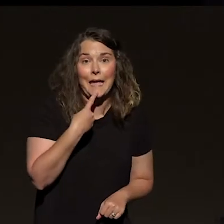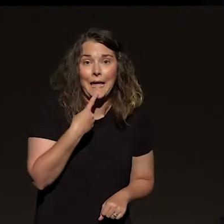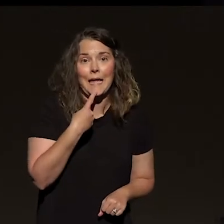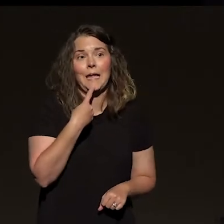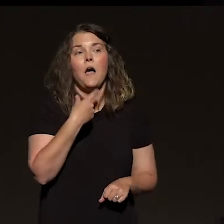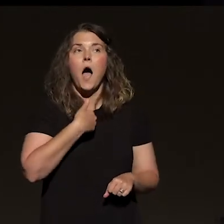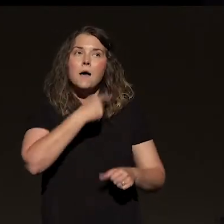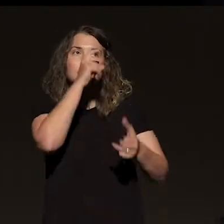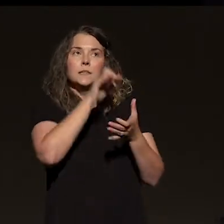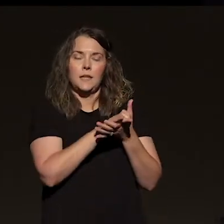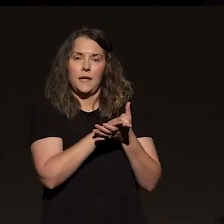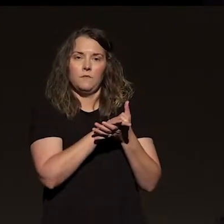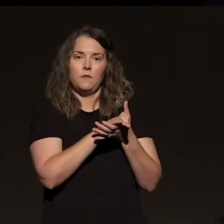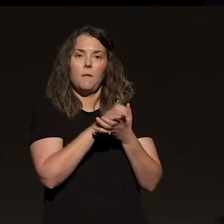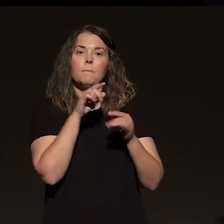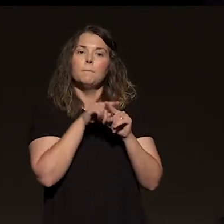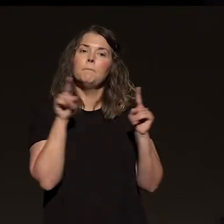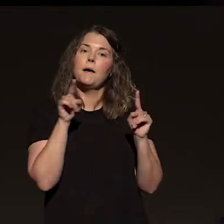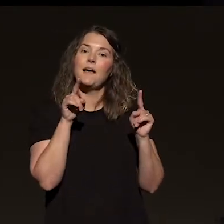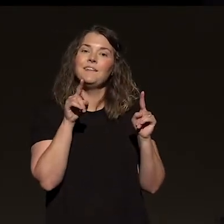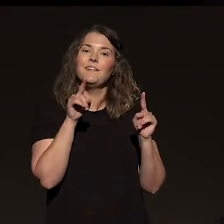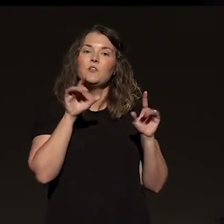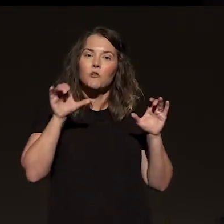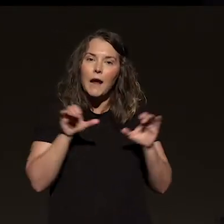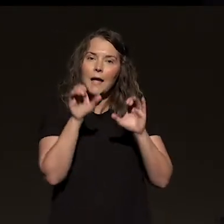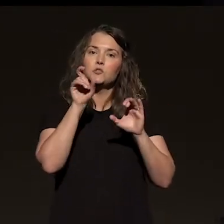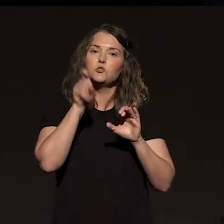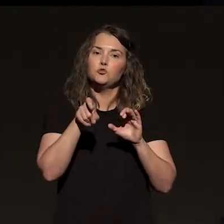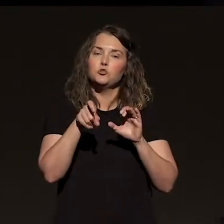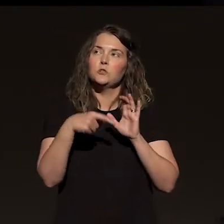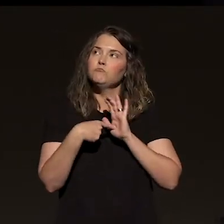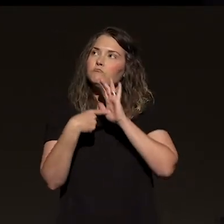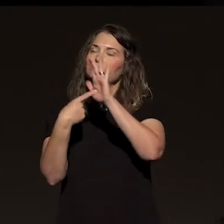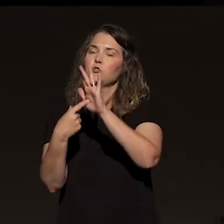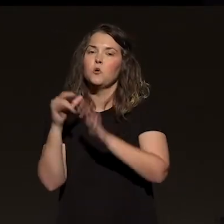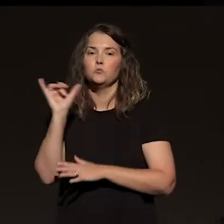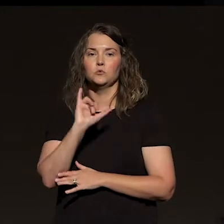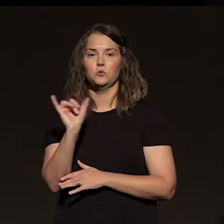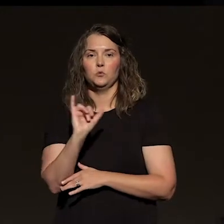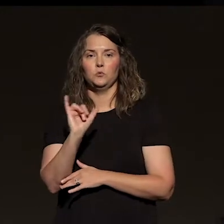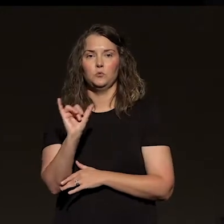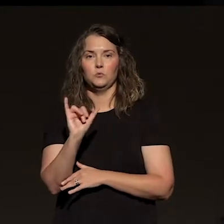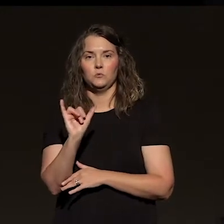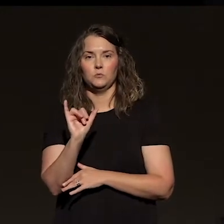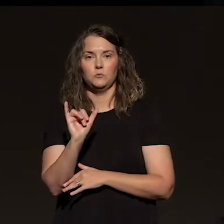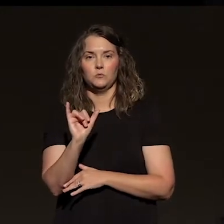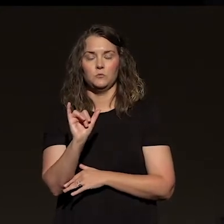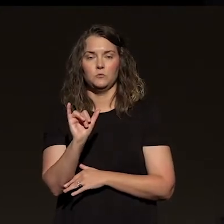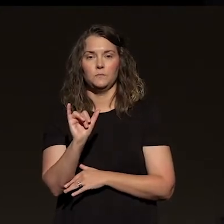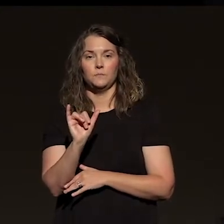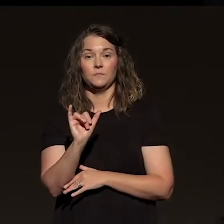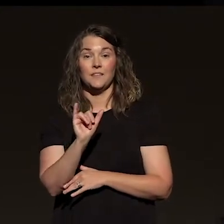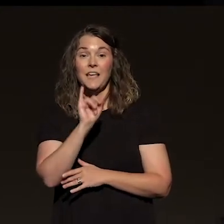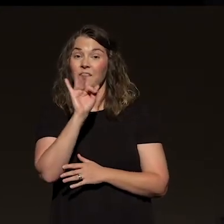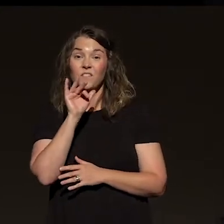foundation of obedience. If the foundation is action, not intention, then can I ask you a question?